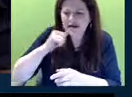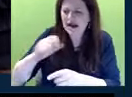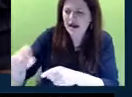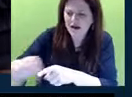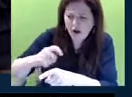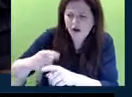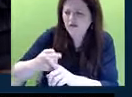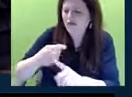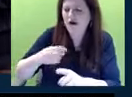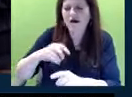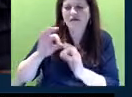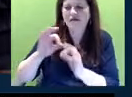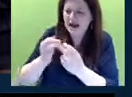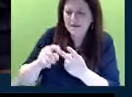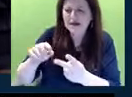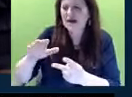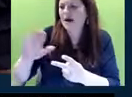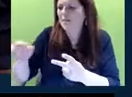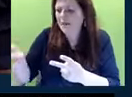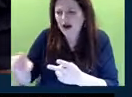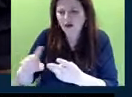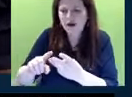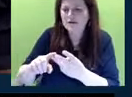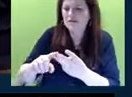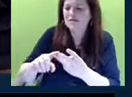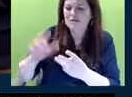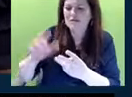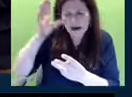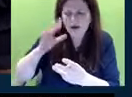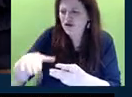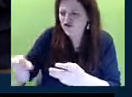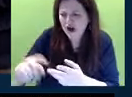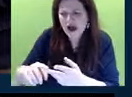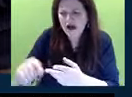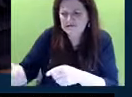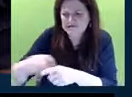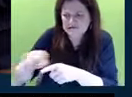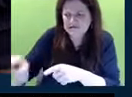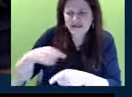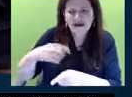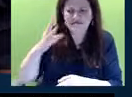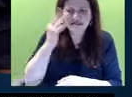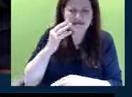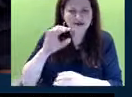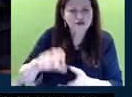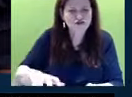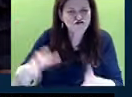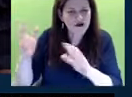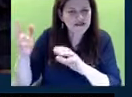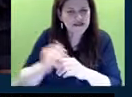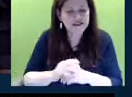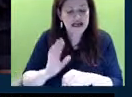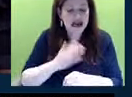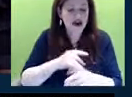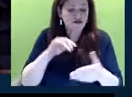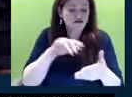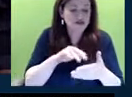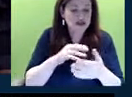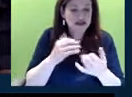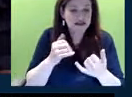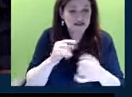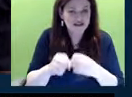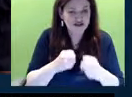a child who is in crisis. Our data reflect in a simple study that we've done here in the state this year that